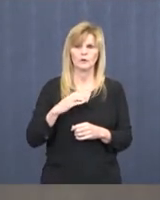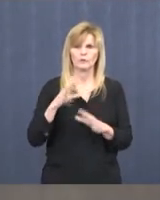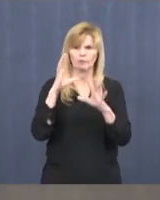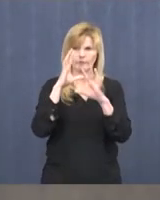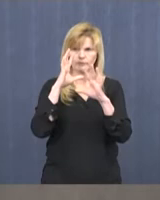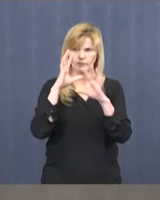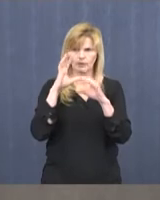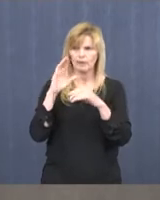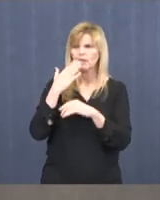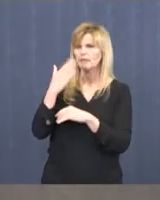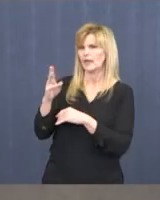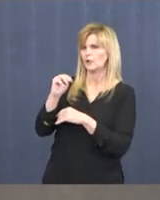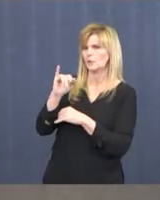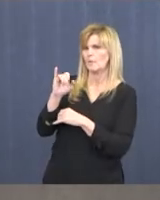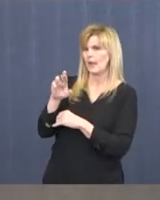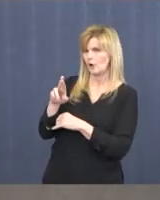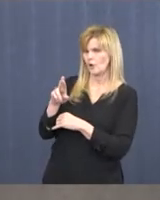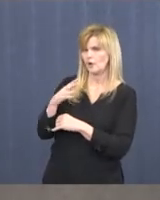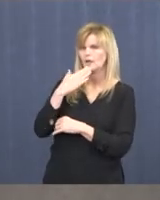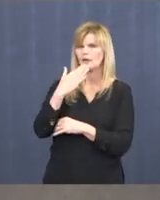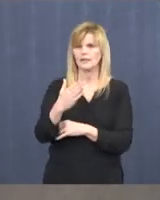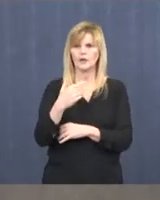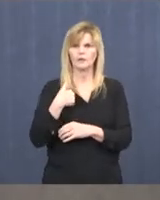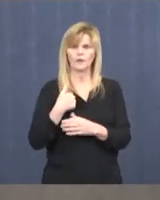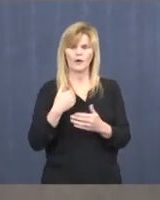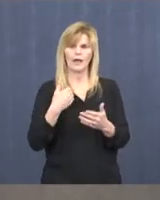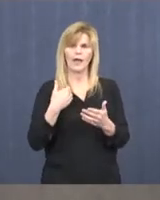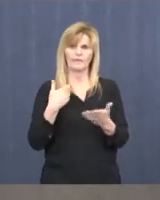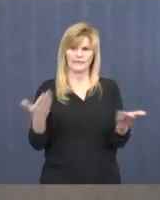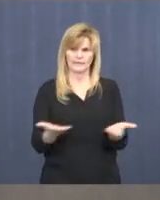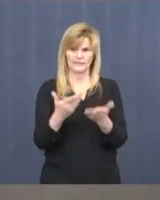Thank you, Mayor Mahoney. Thank you for hosting us today.